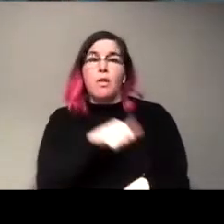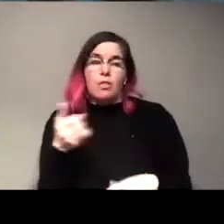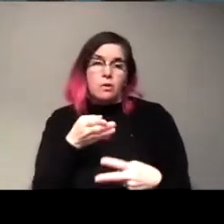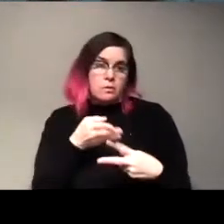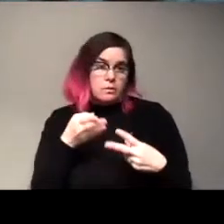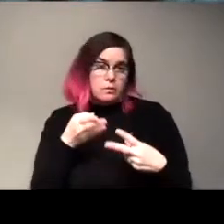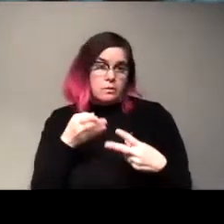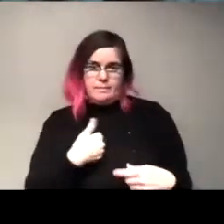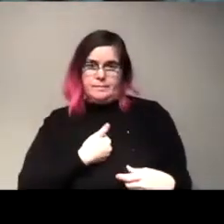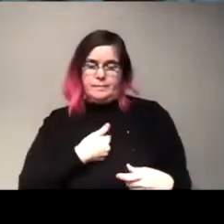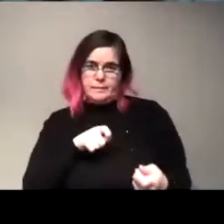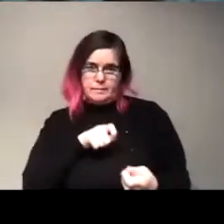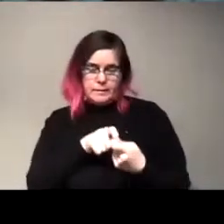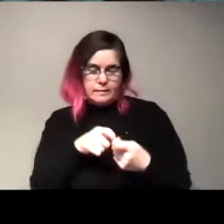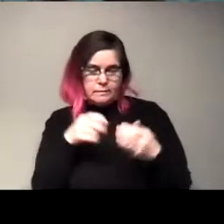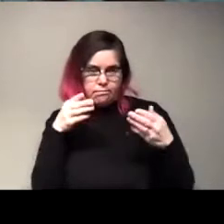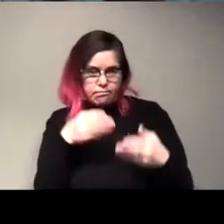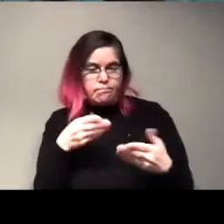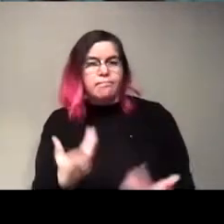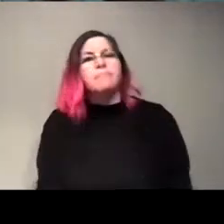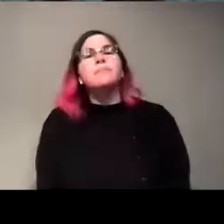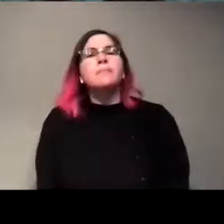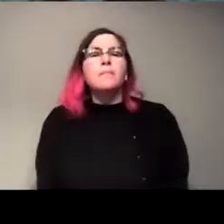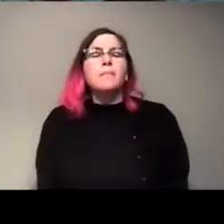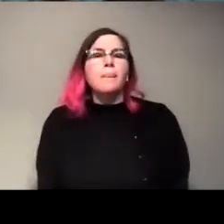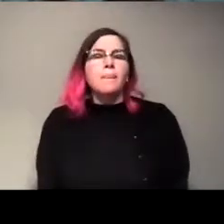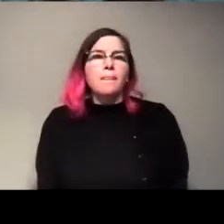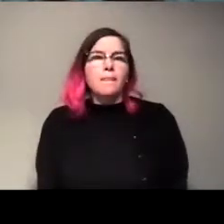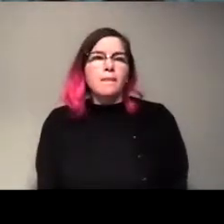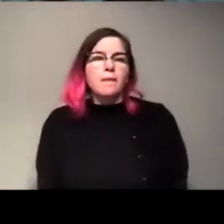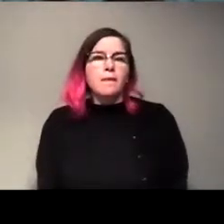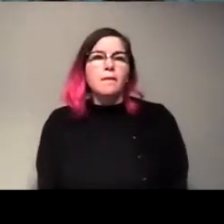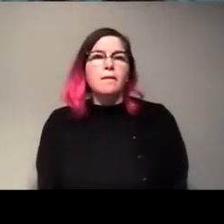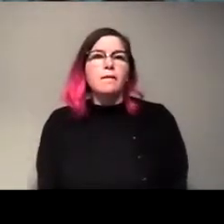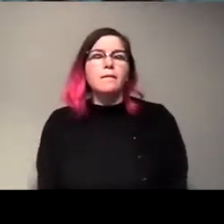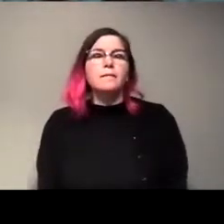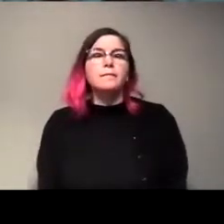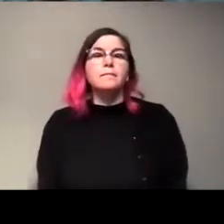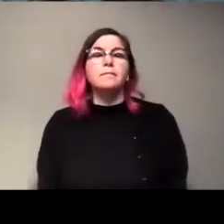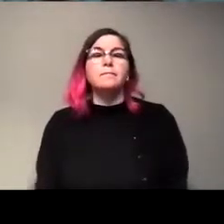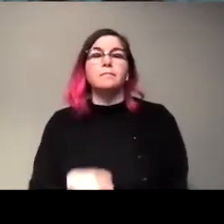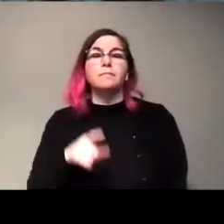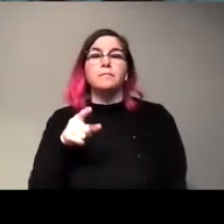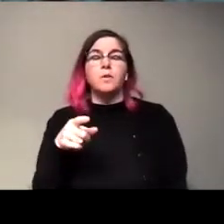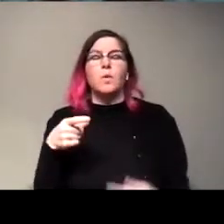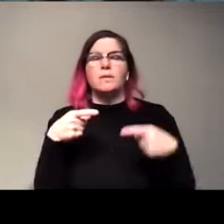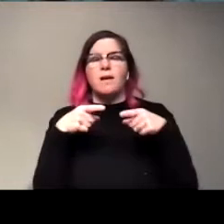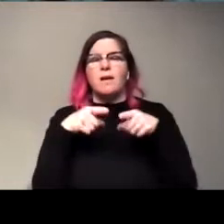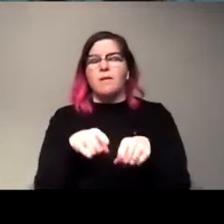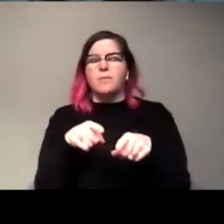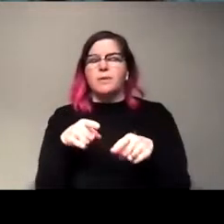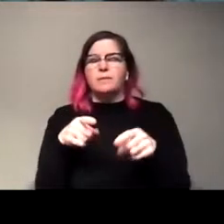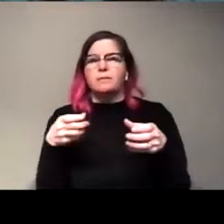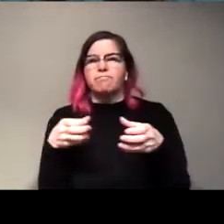focused on is using these actual hybrid, little hybrid